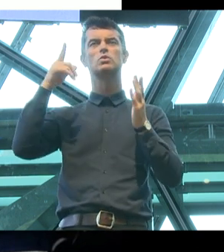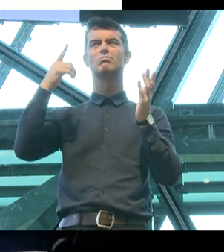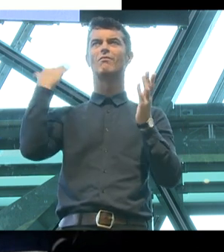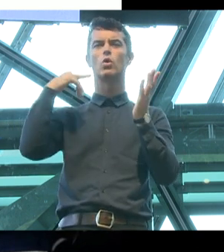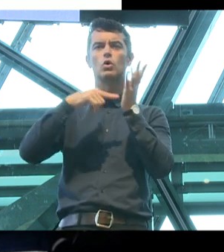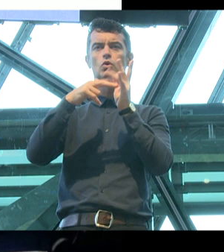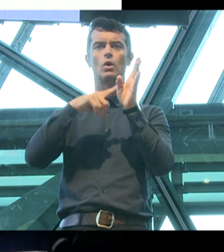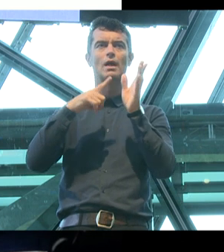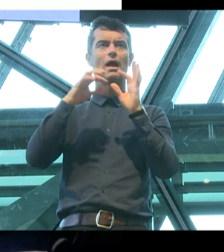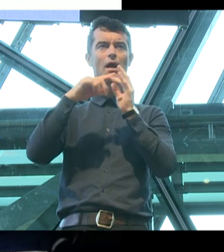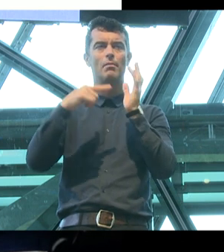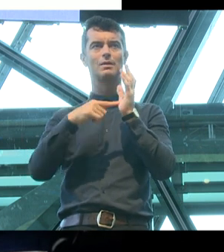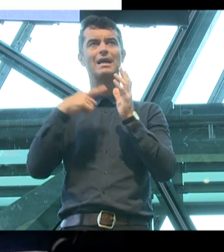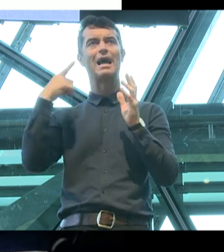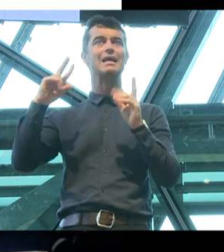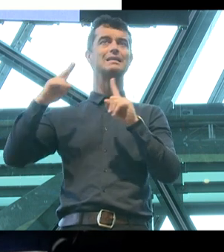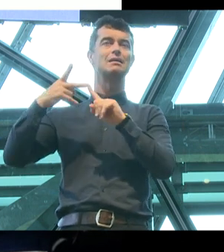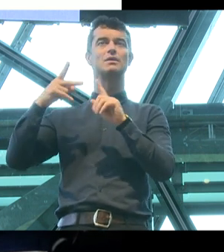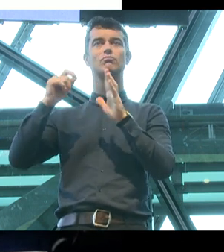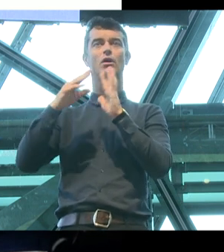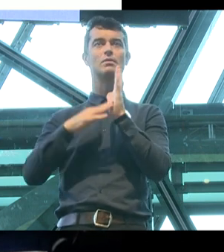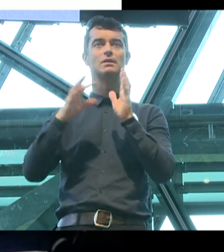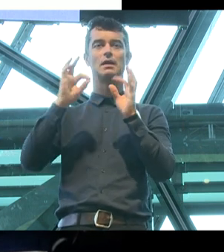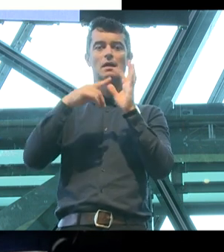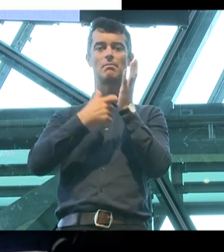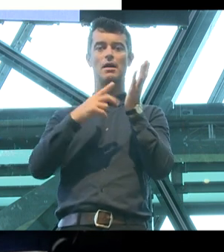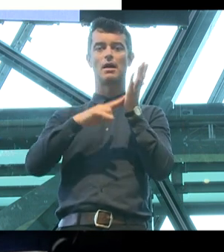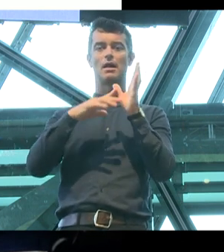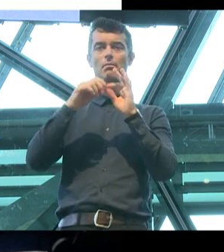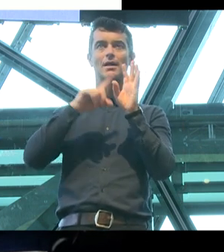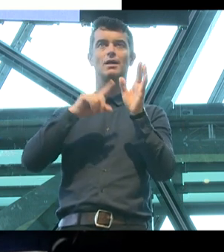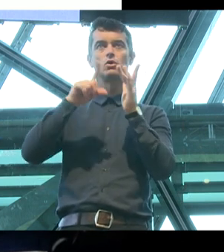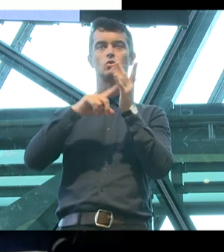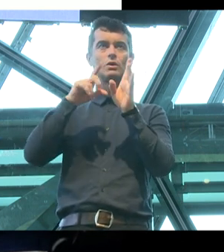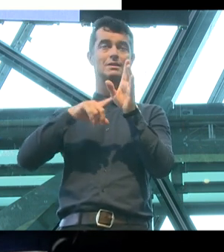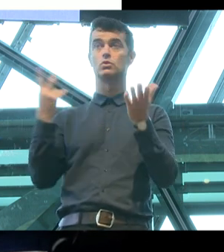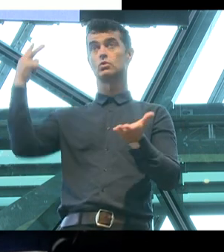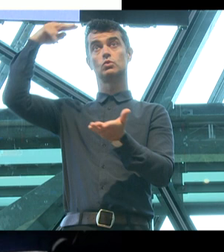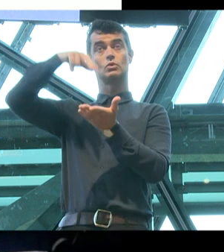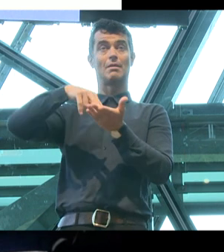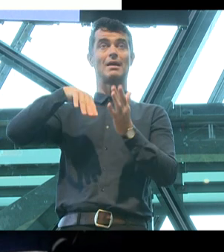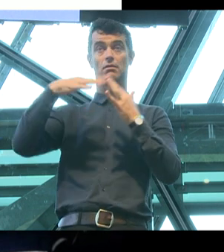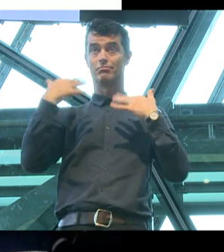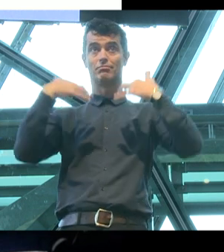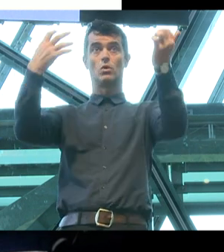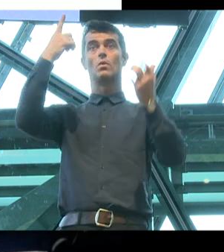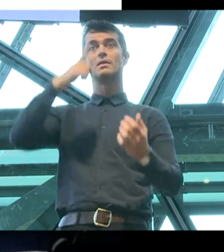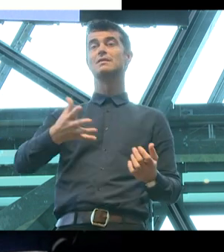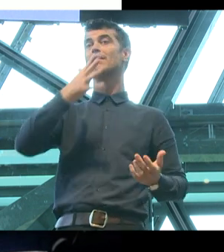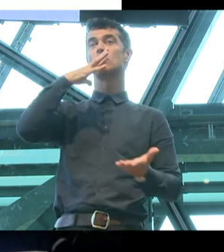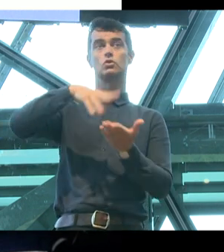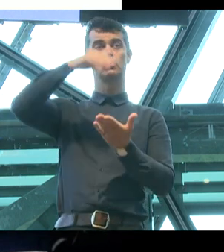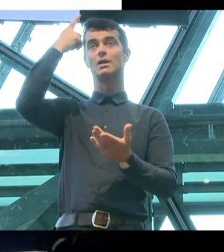and former Deputy Prime Minister Barnaby Joyce amongst his alumni, stood up in an assembly hall of over 1,500